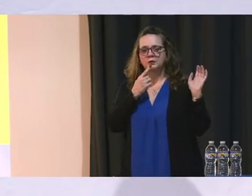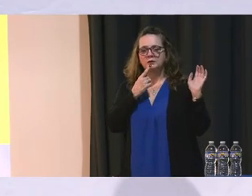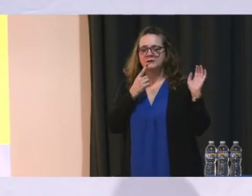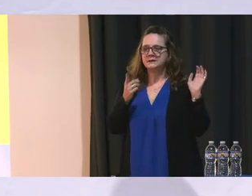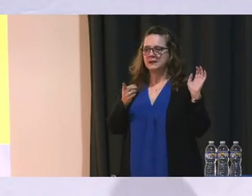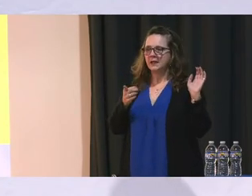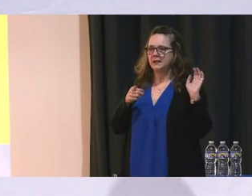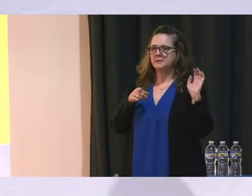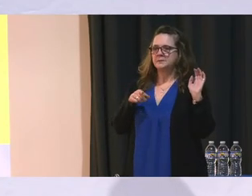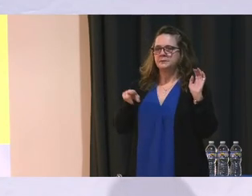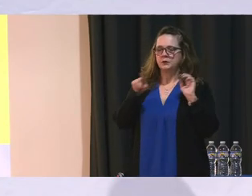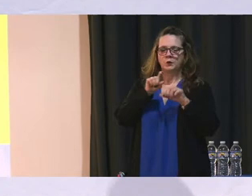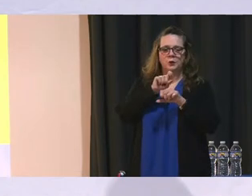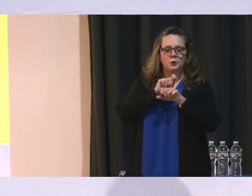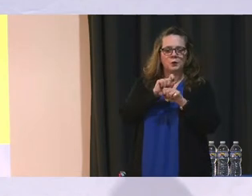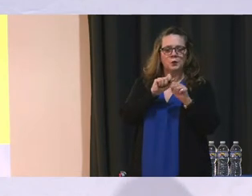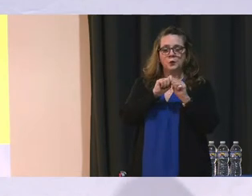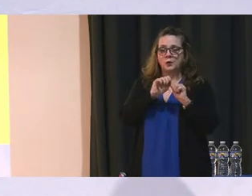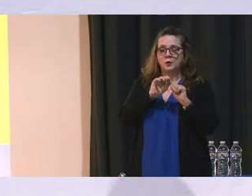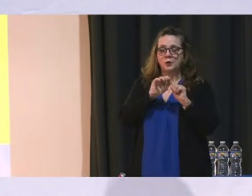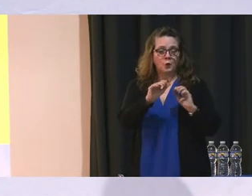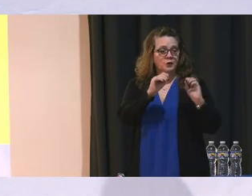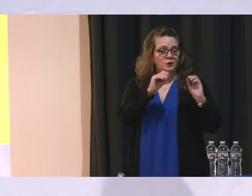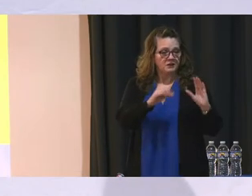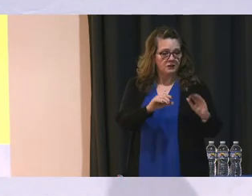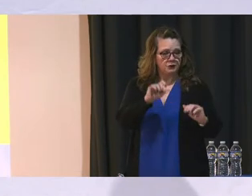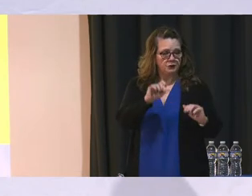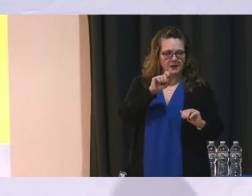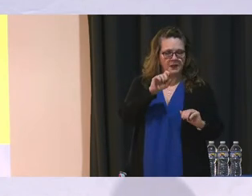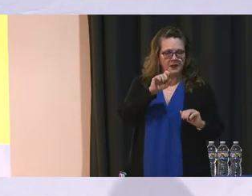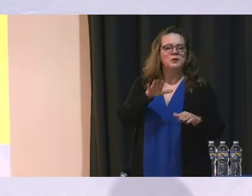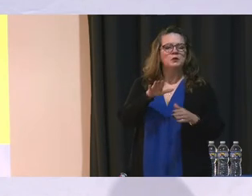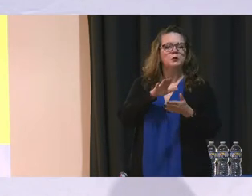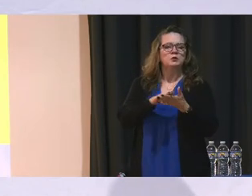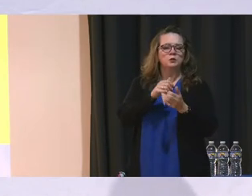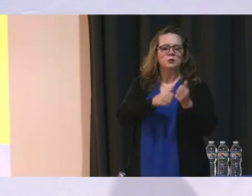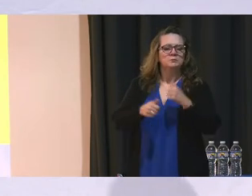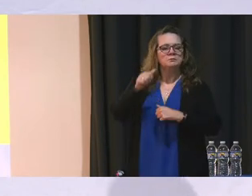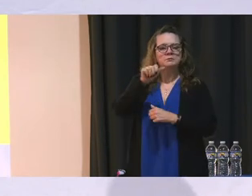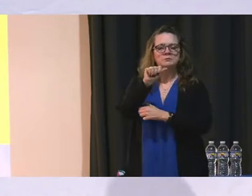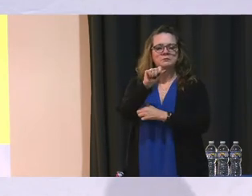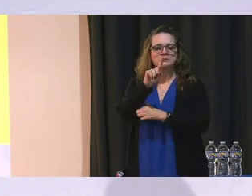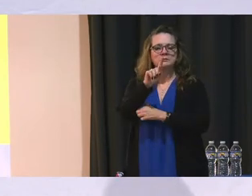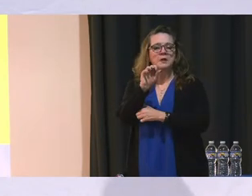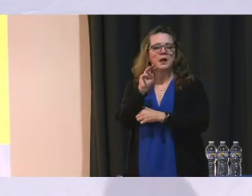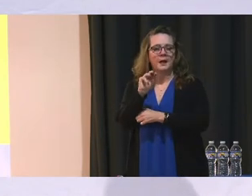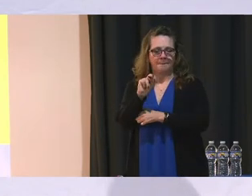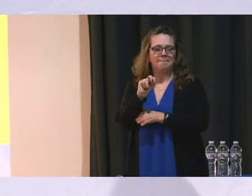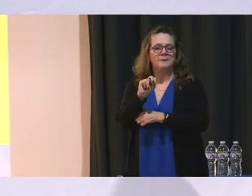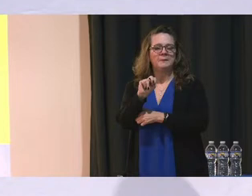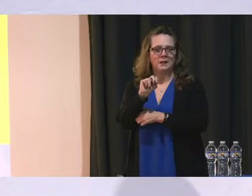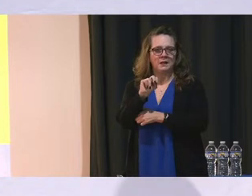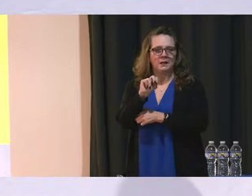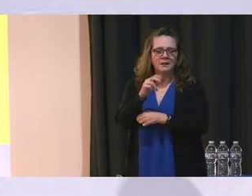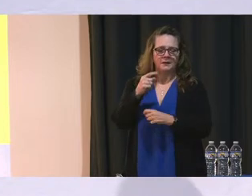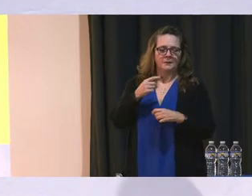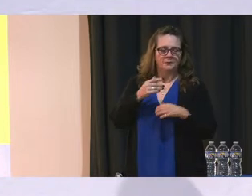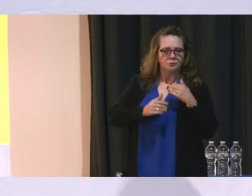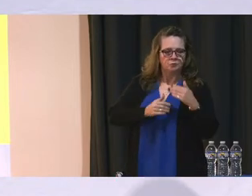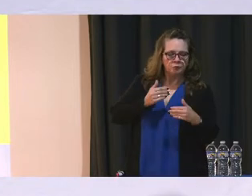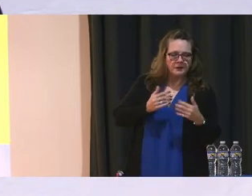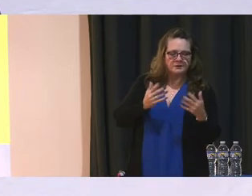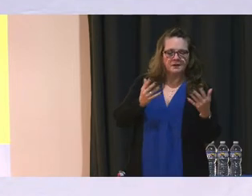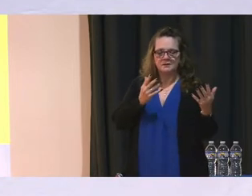work with not only your teachers but your school administration around the implementation process. So